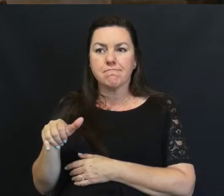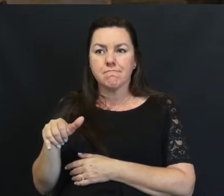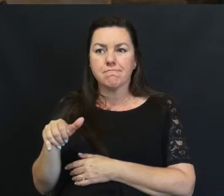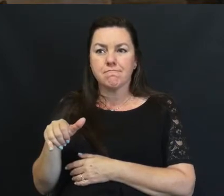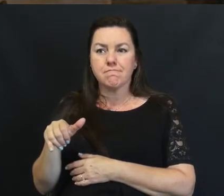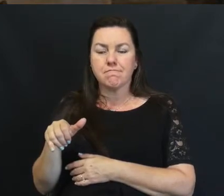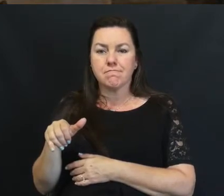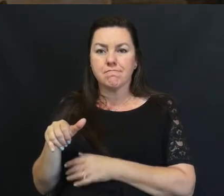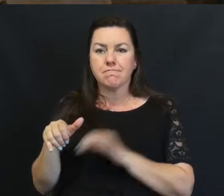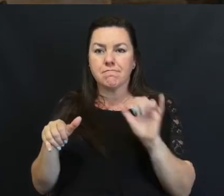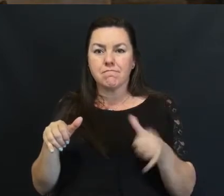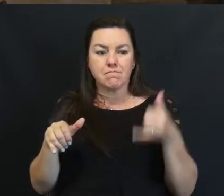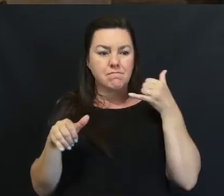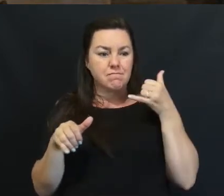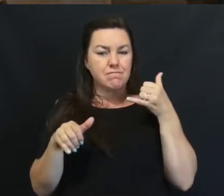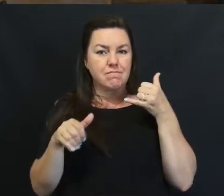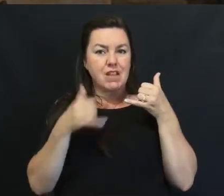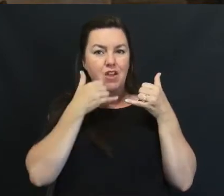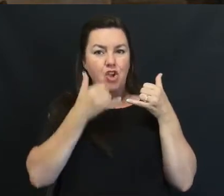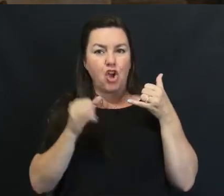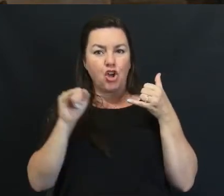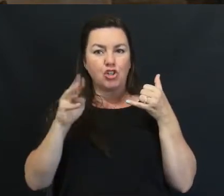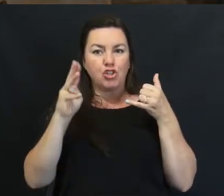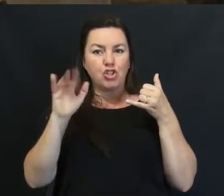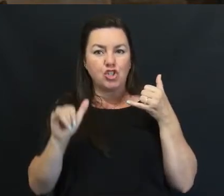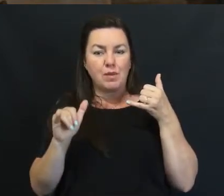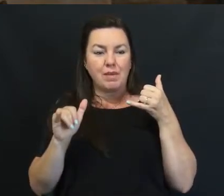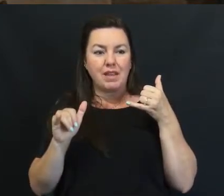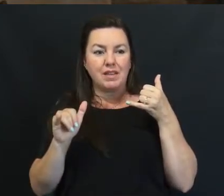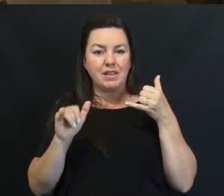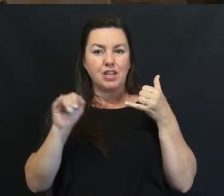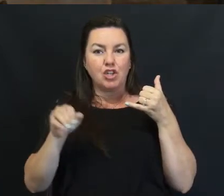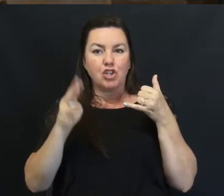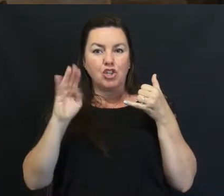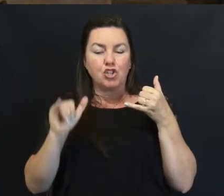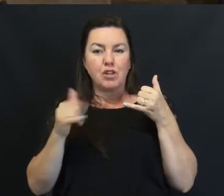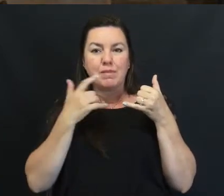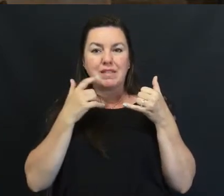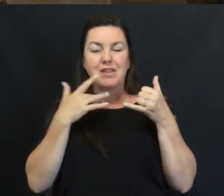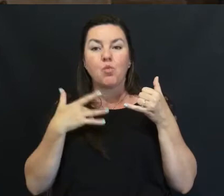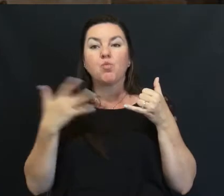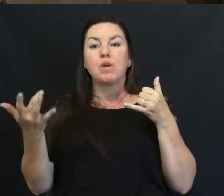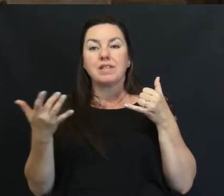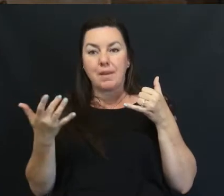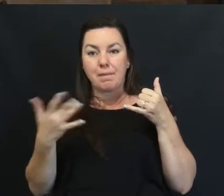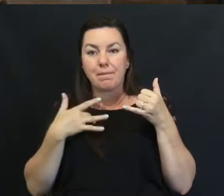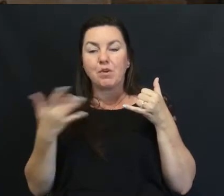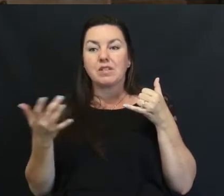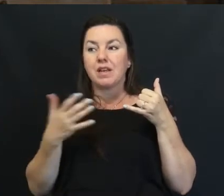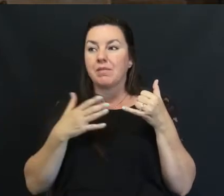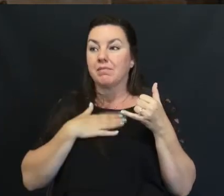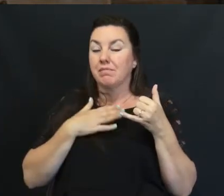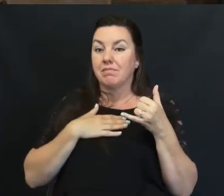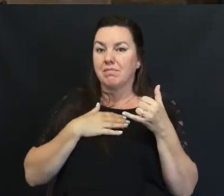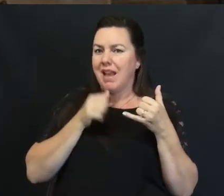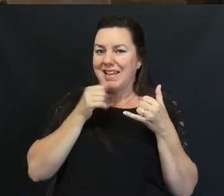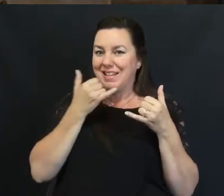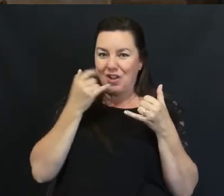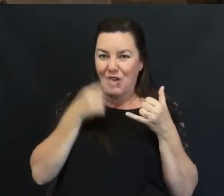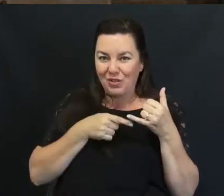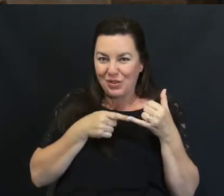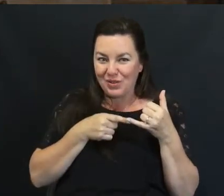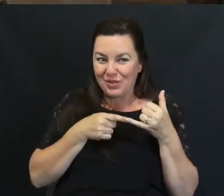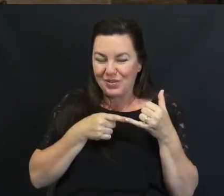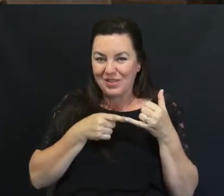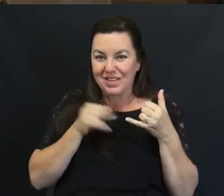His phone rang Jimmy Jimmy answered it And said What's going on my brother Mike said I didn't call you